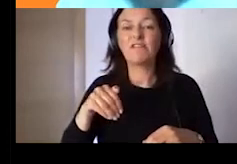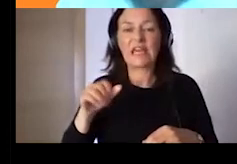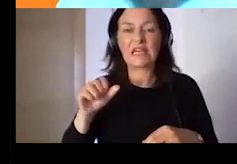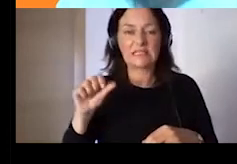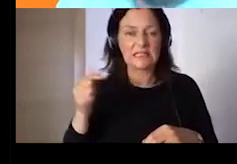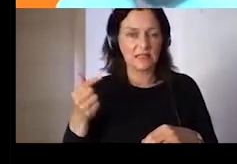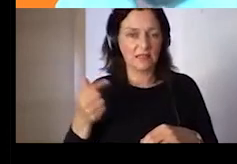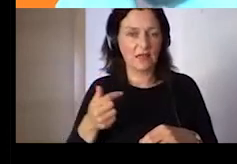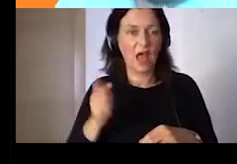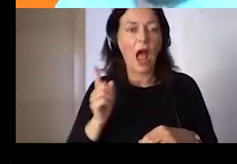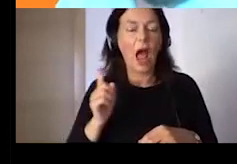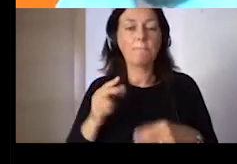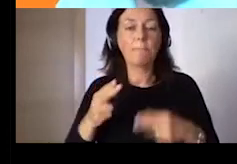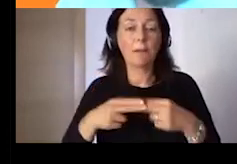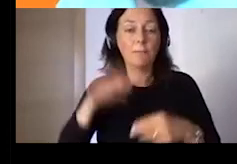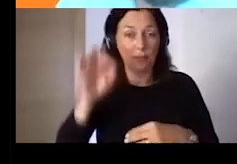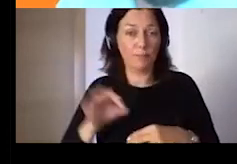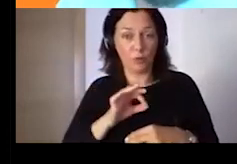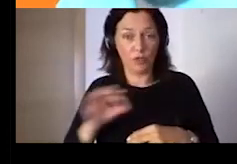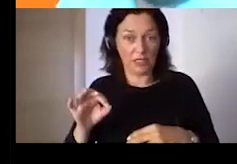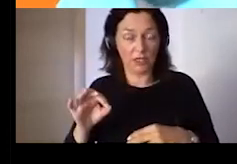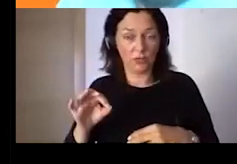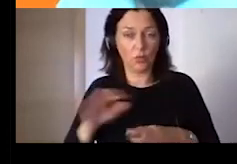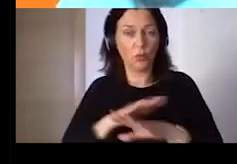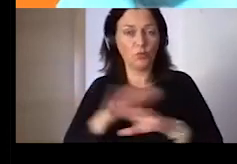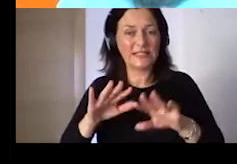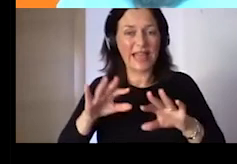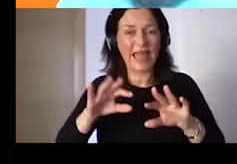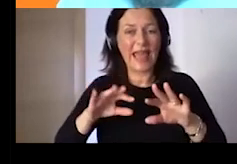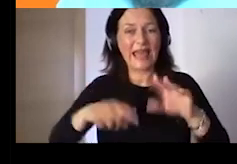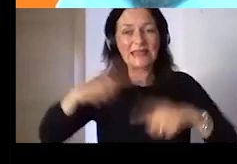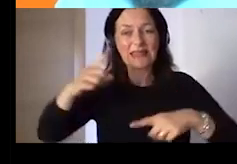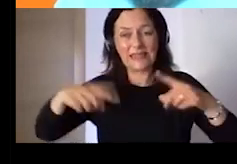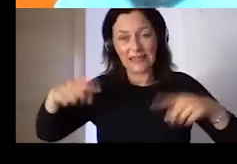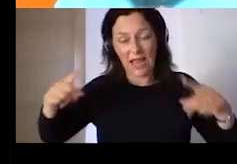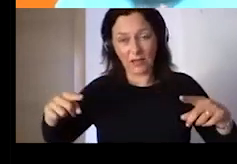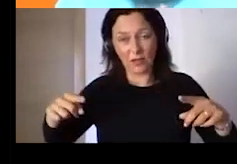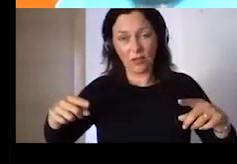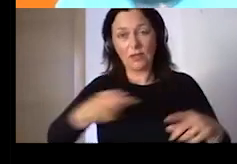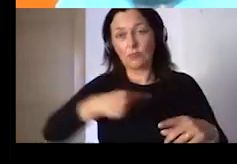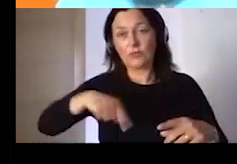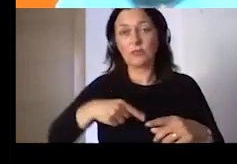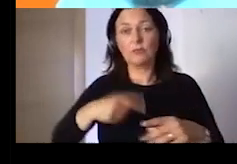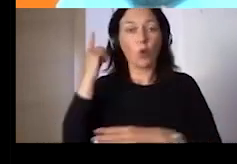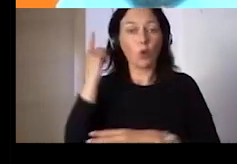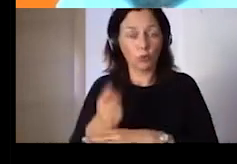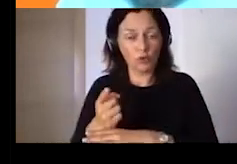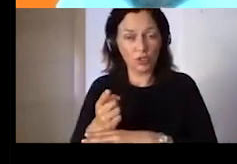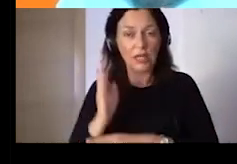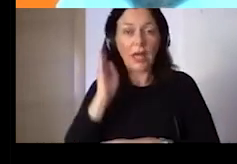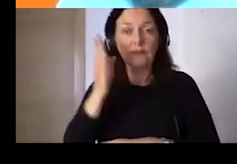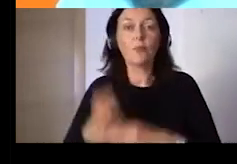that you can see as a reflection on what is, what are the most